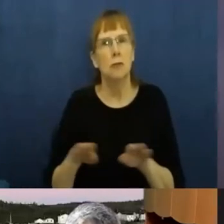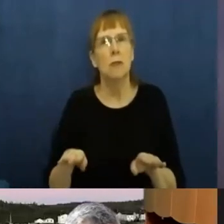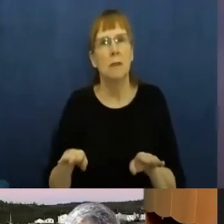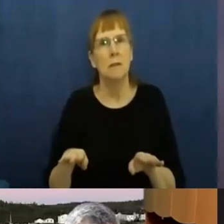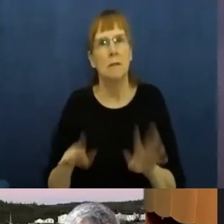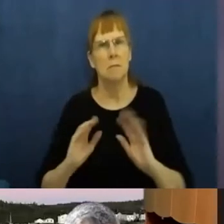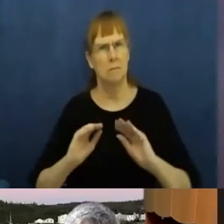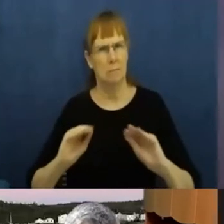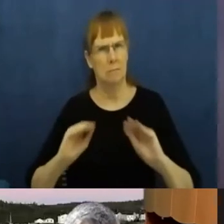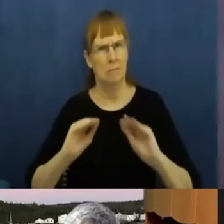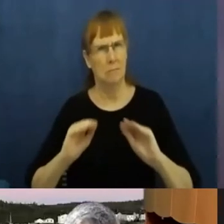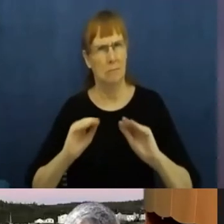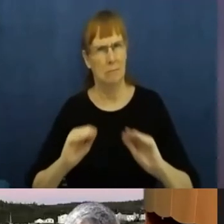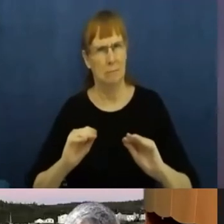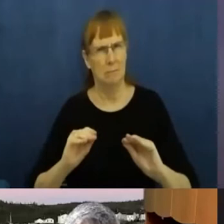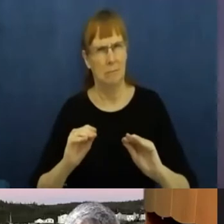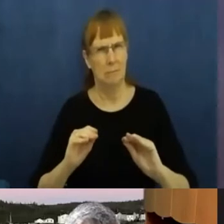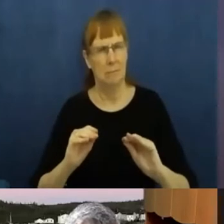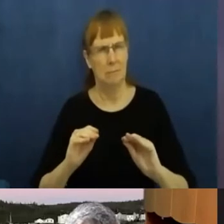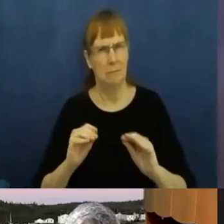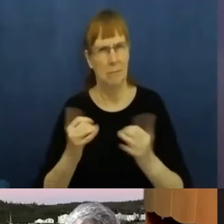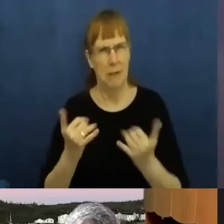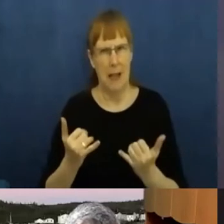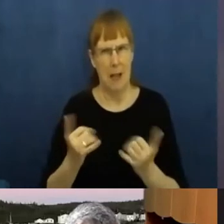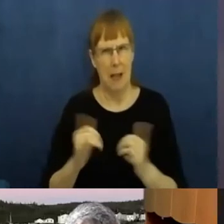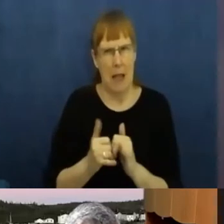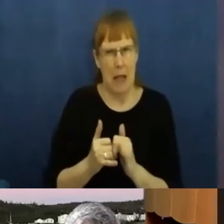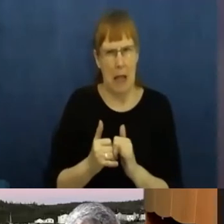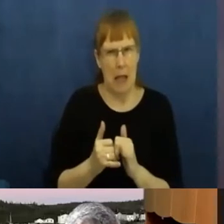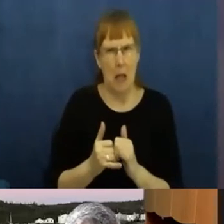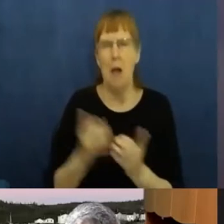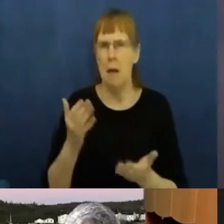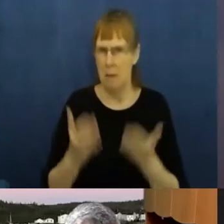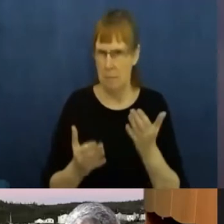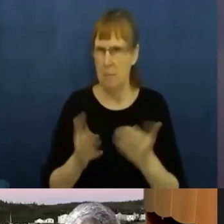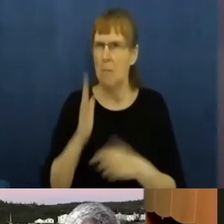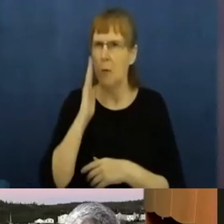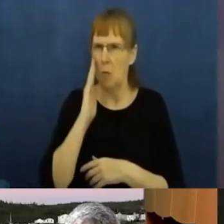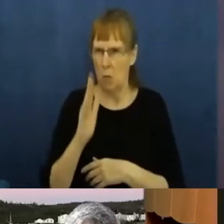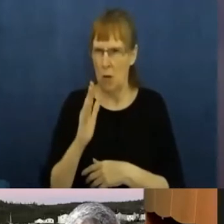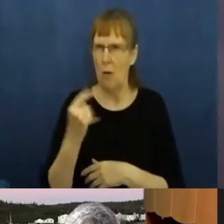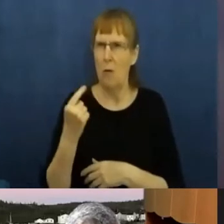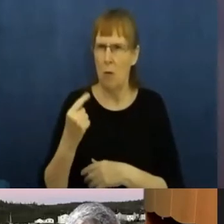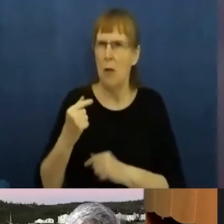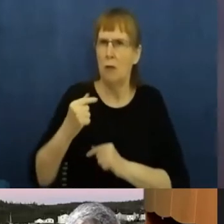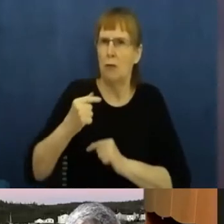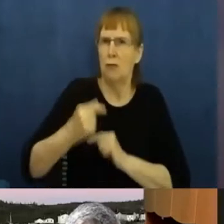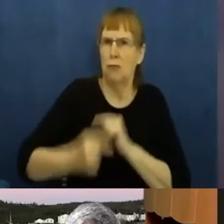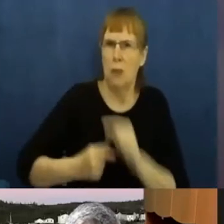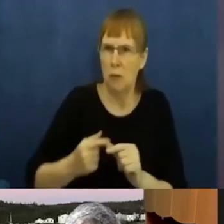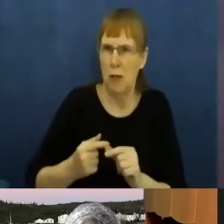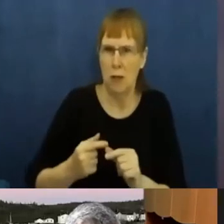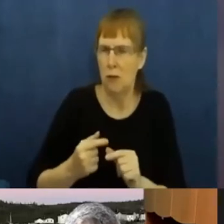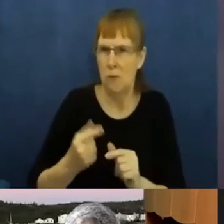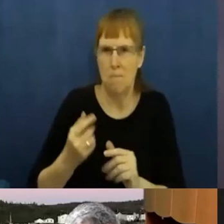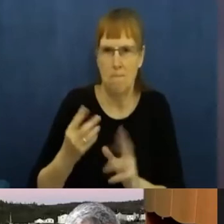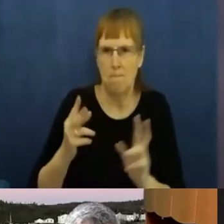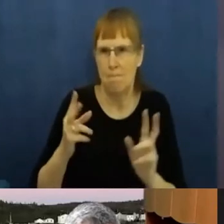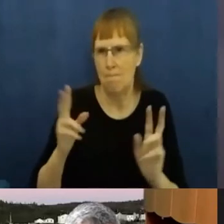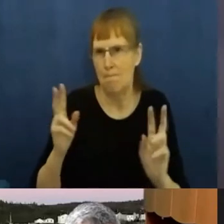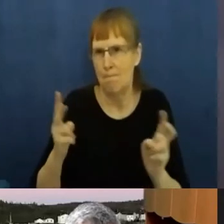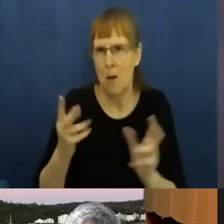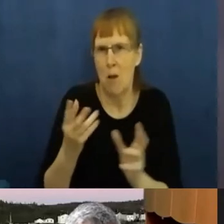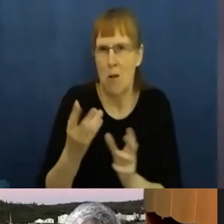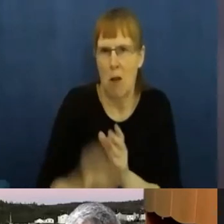educated and how we may be left with a lost generation. And then, of course, whether or